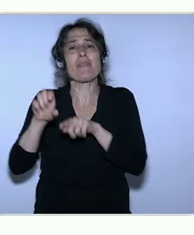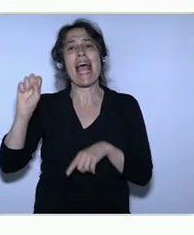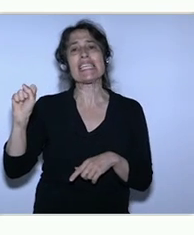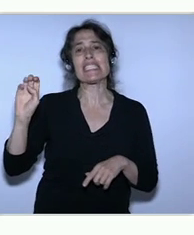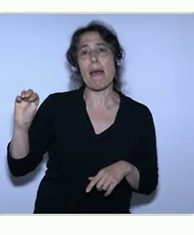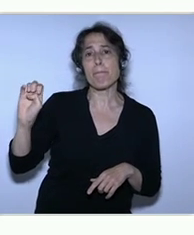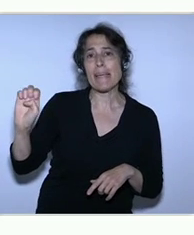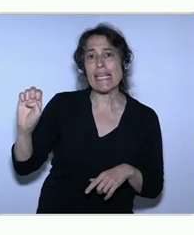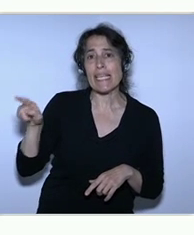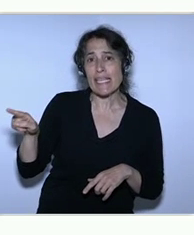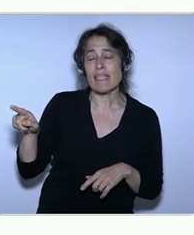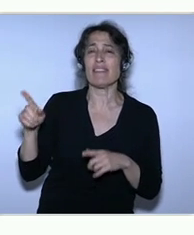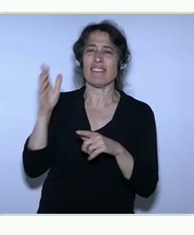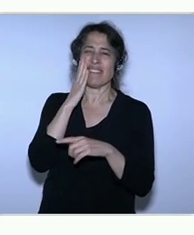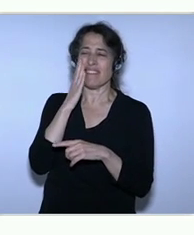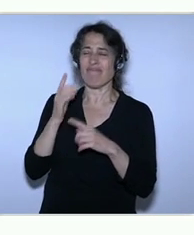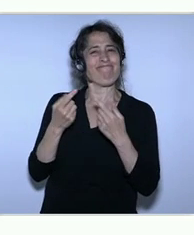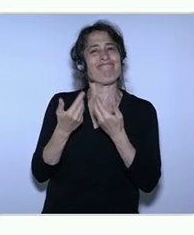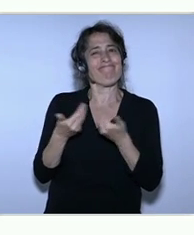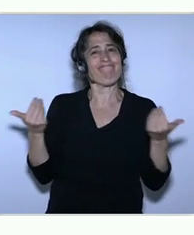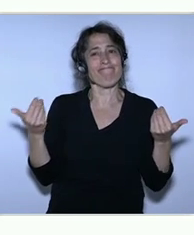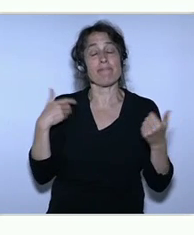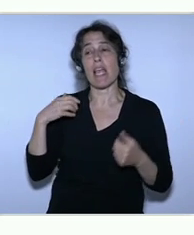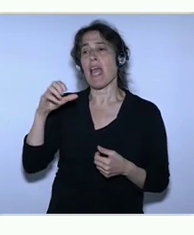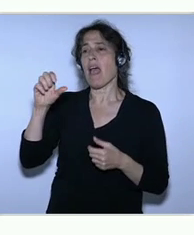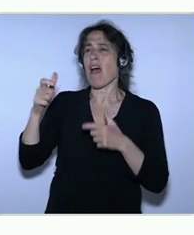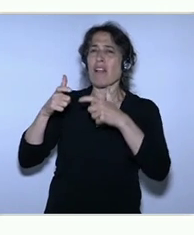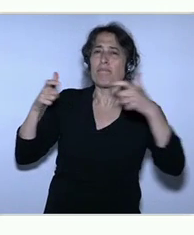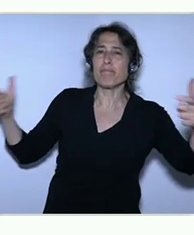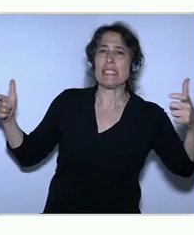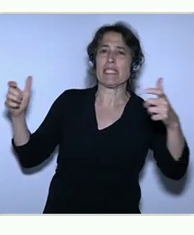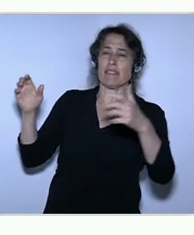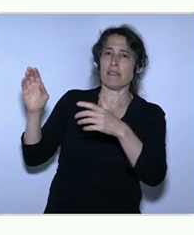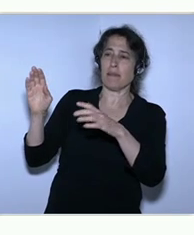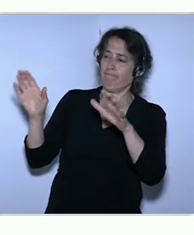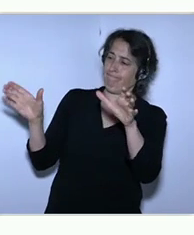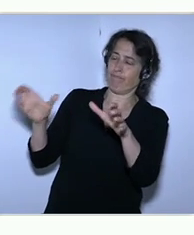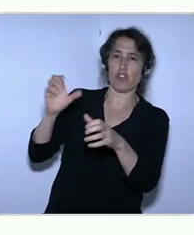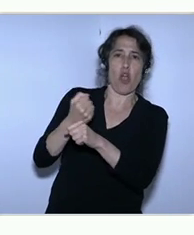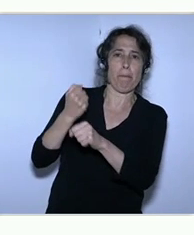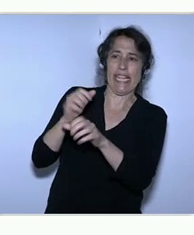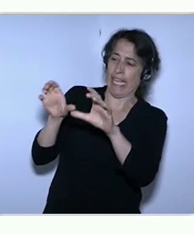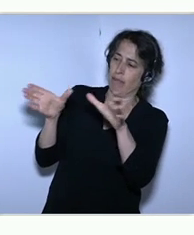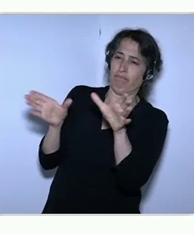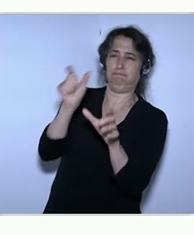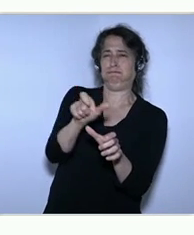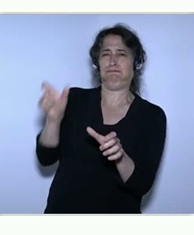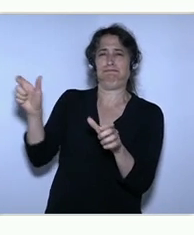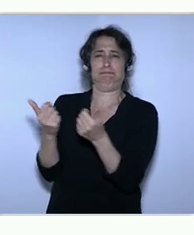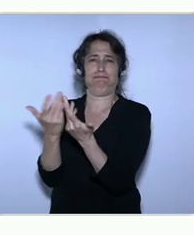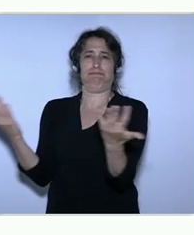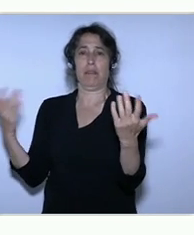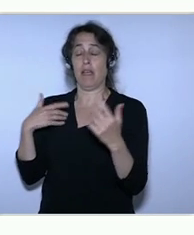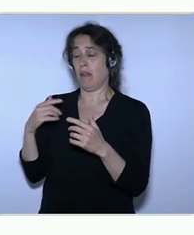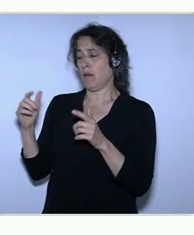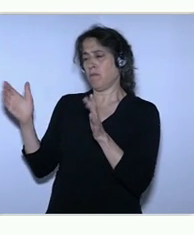large enterprises and SMEs. And the difference between this hairdressing salon in a Chinatown and the new